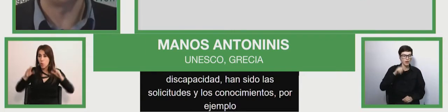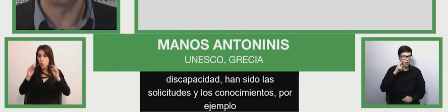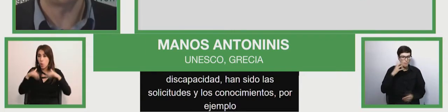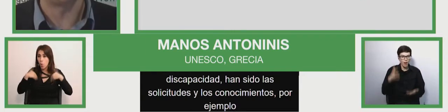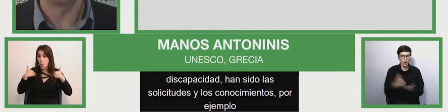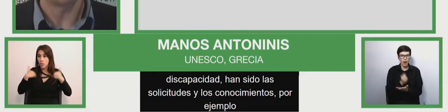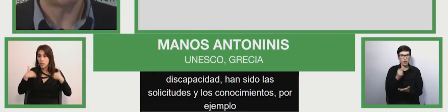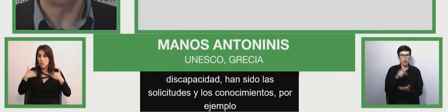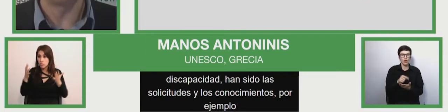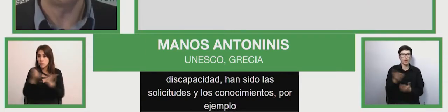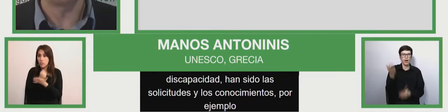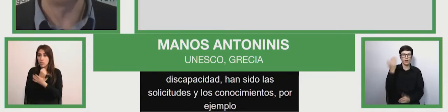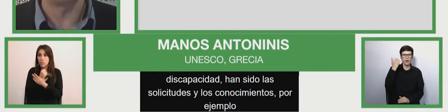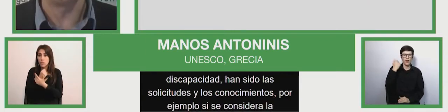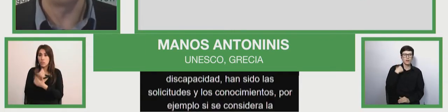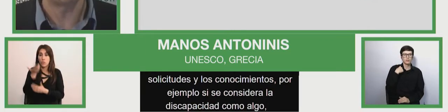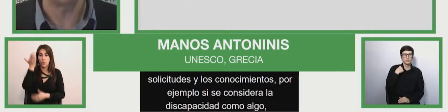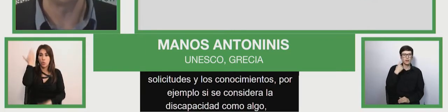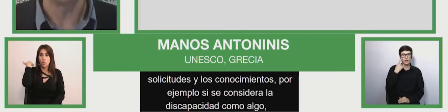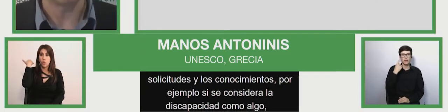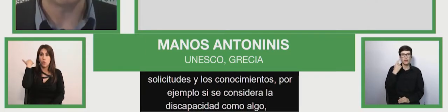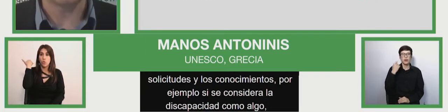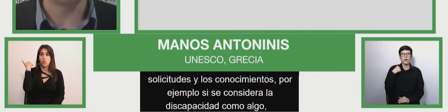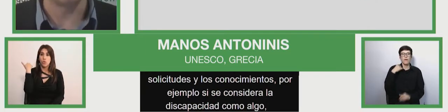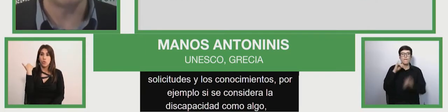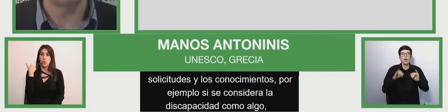medical diagnosis to a social model.